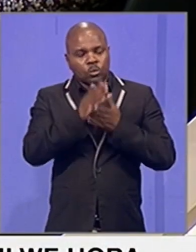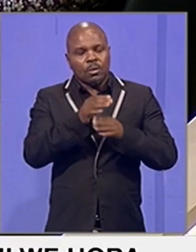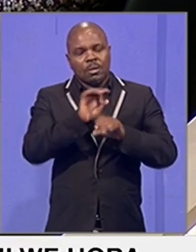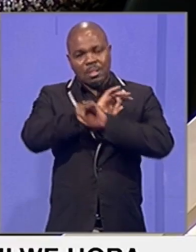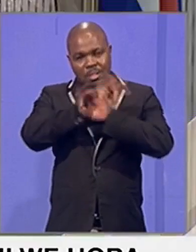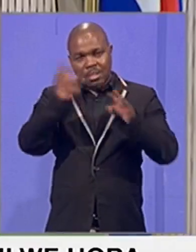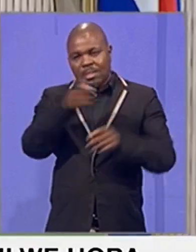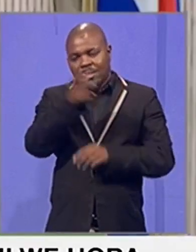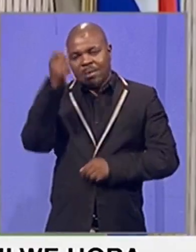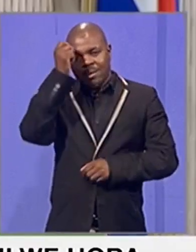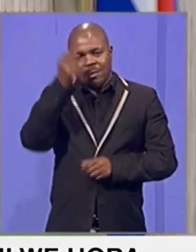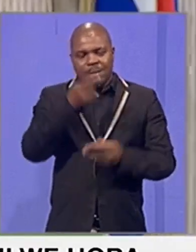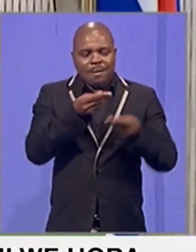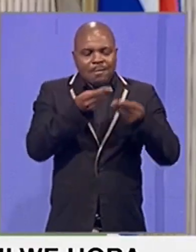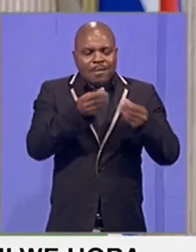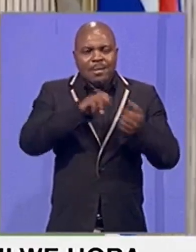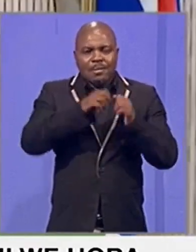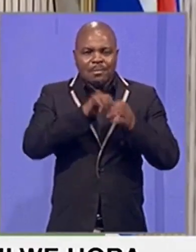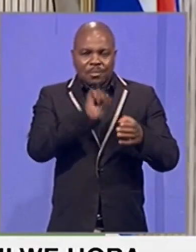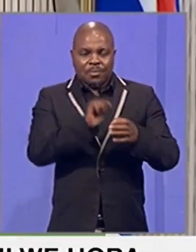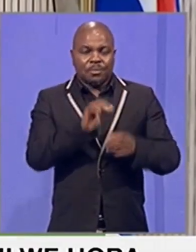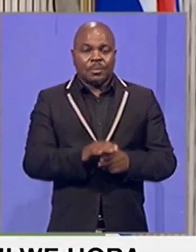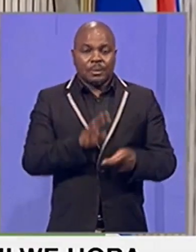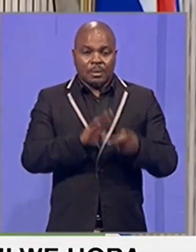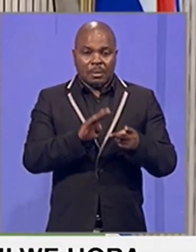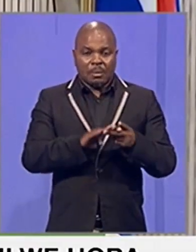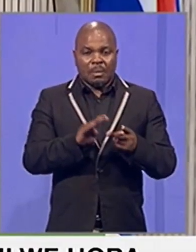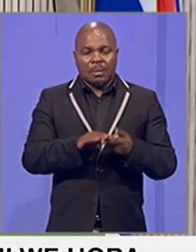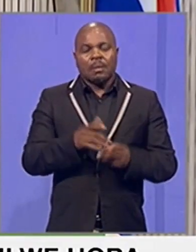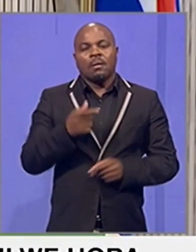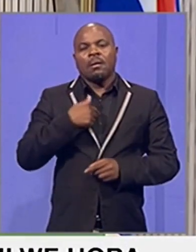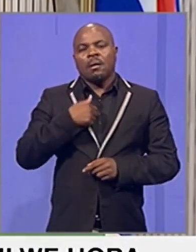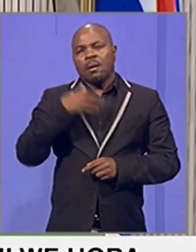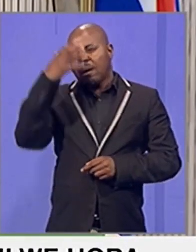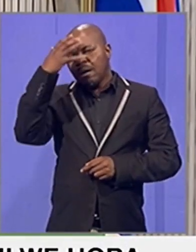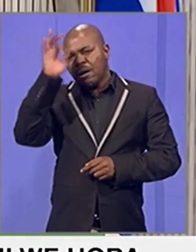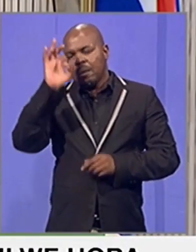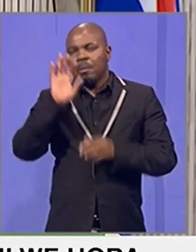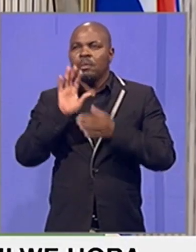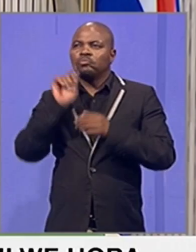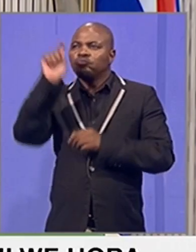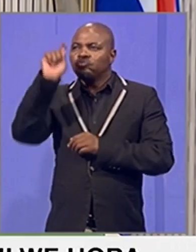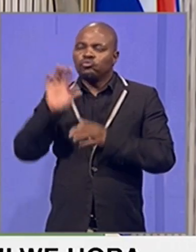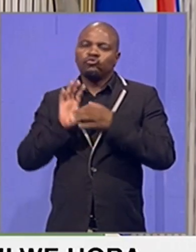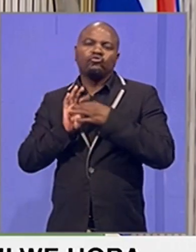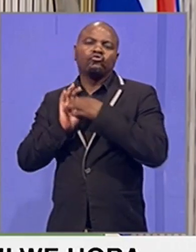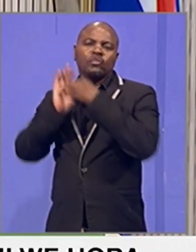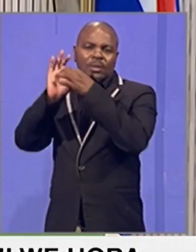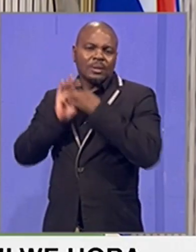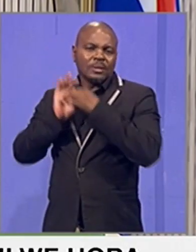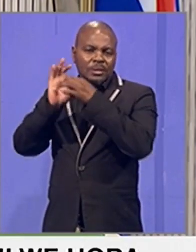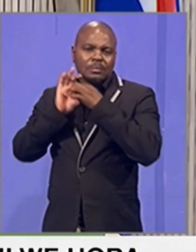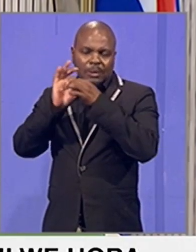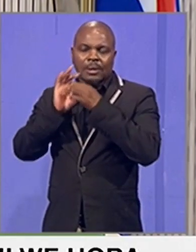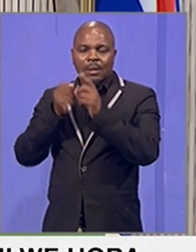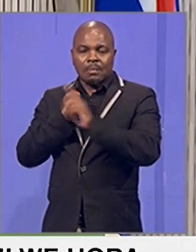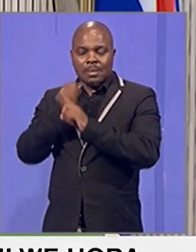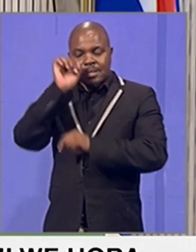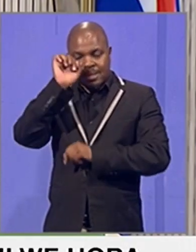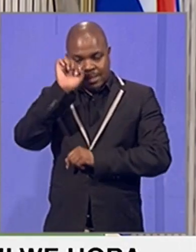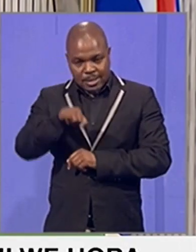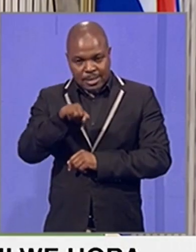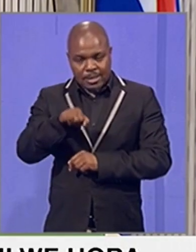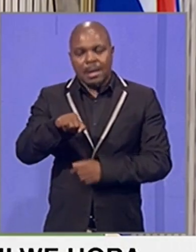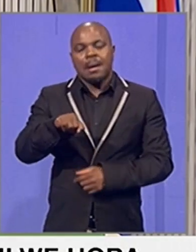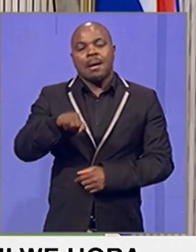I will be embarking on an immediate inter-government relationship drive. Yes, Mr. Premier